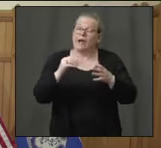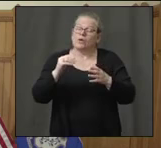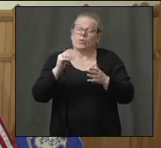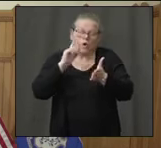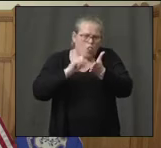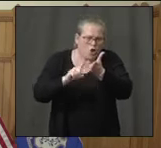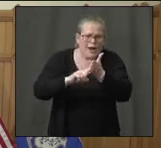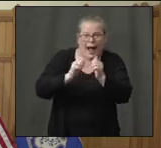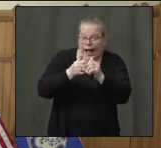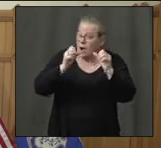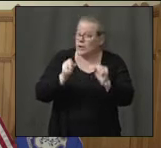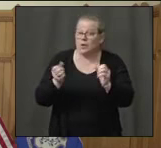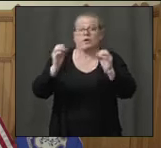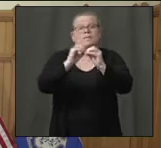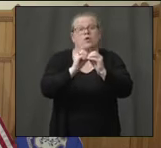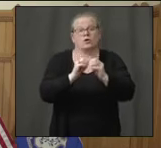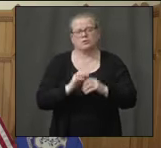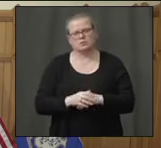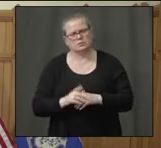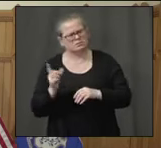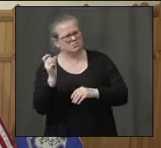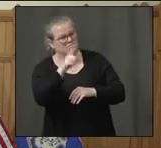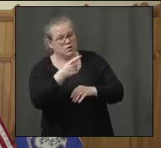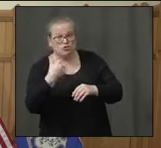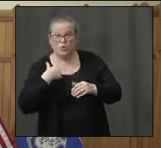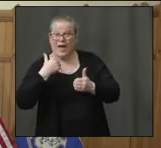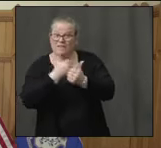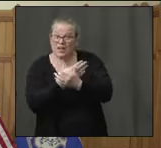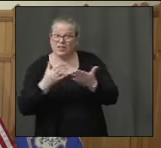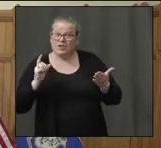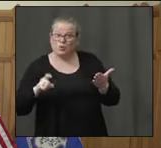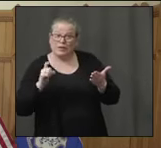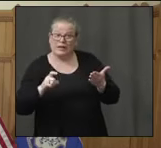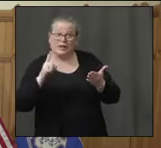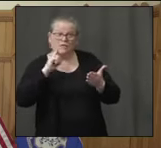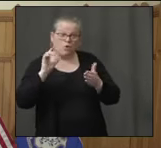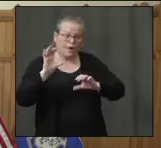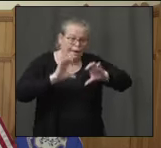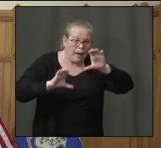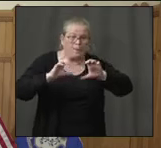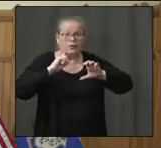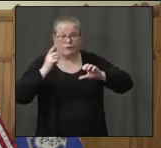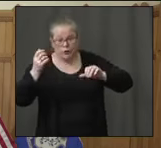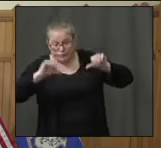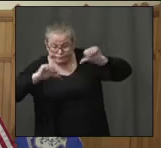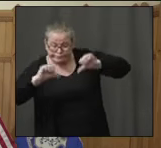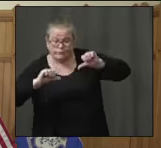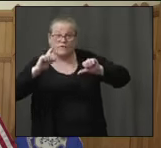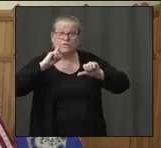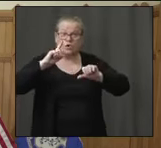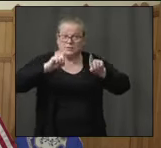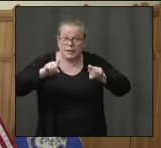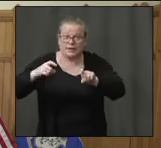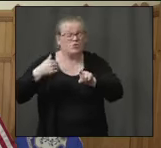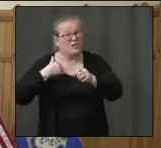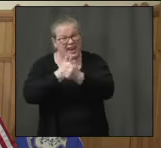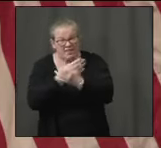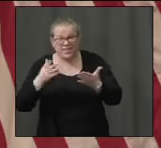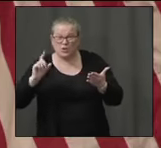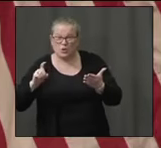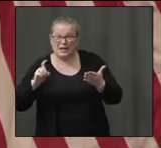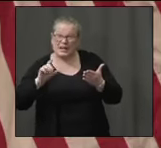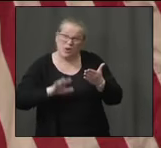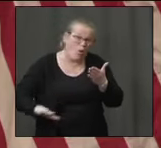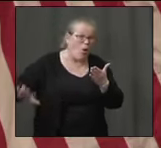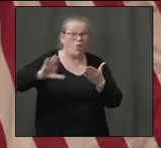reagents for those type of tests? I mean, do you have all the elements that you need for the testing, like swabs and things like that nationwide? Yeah,